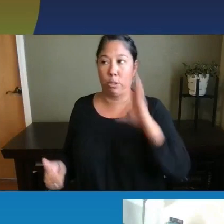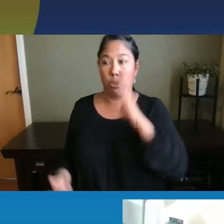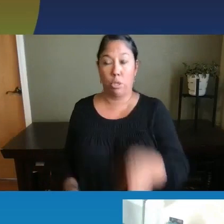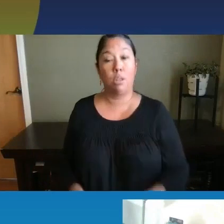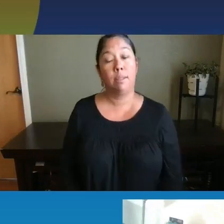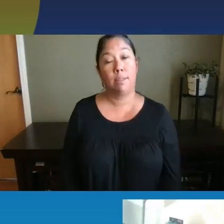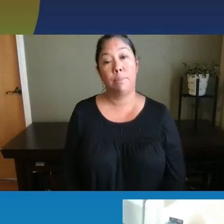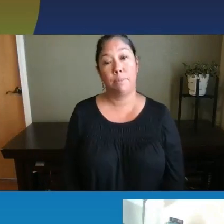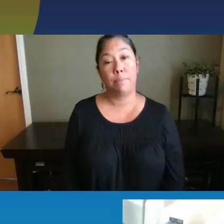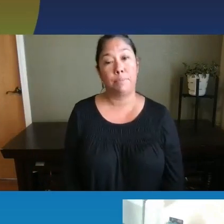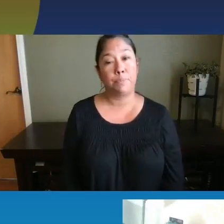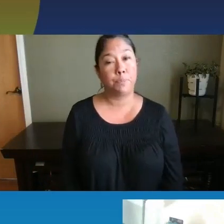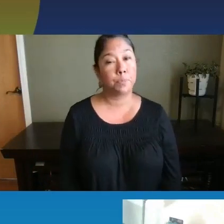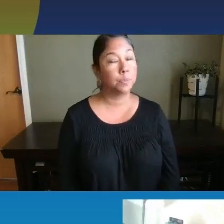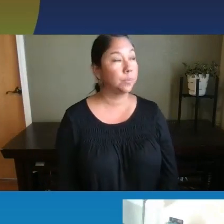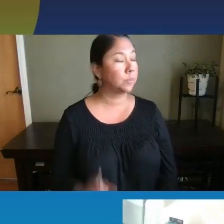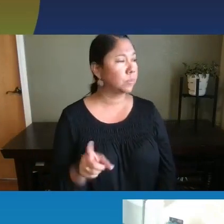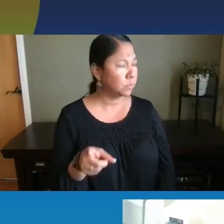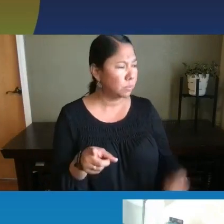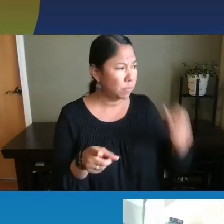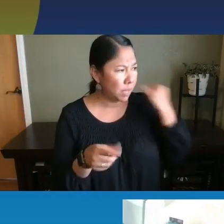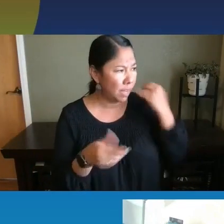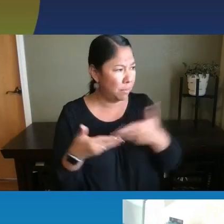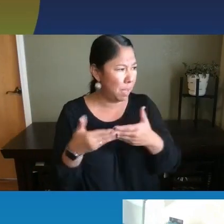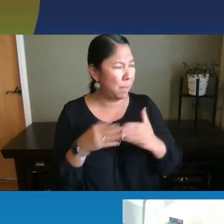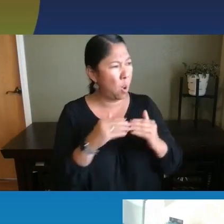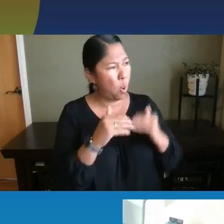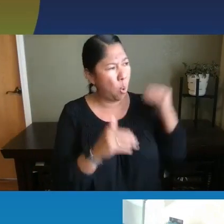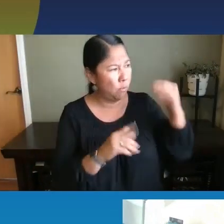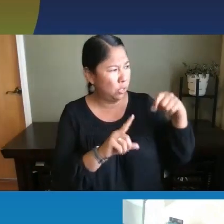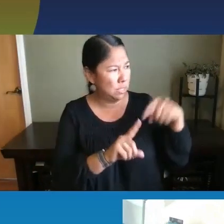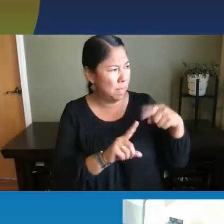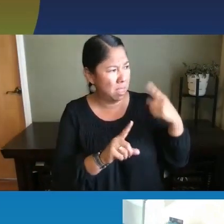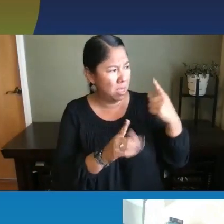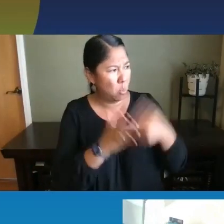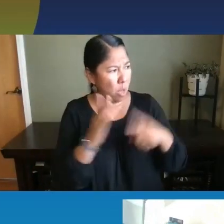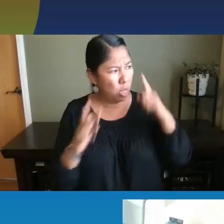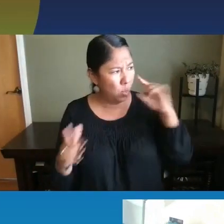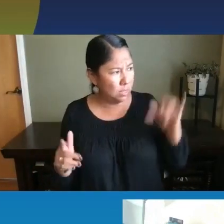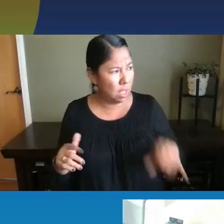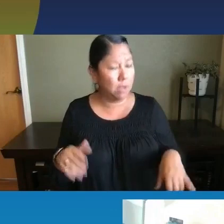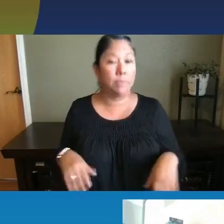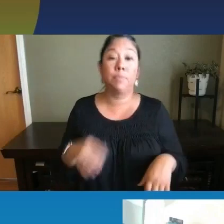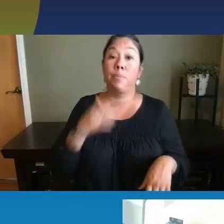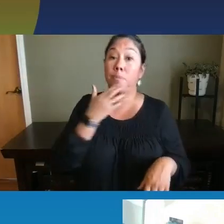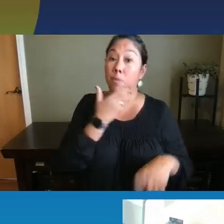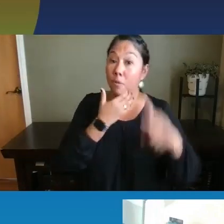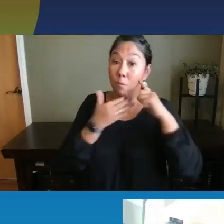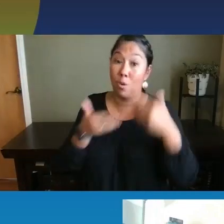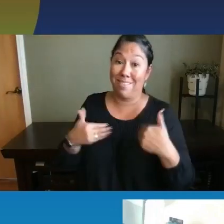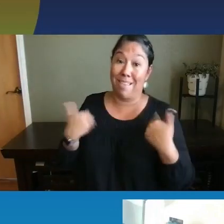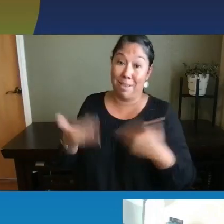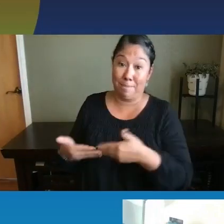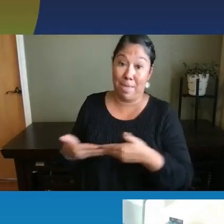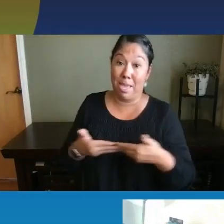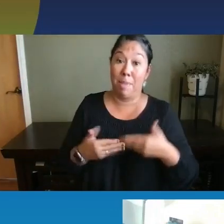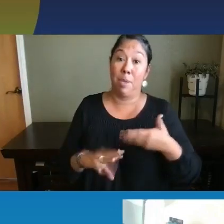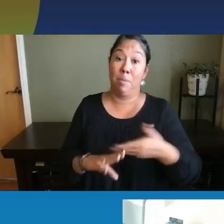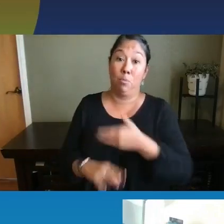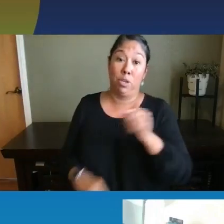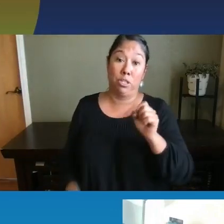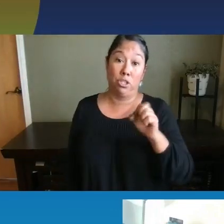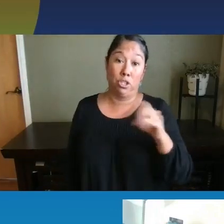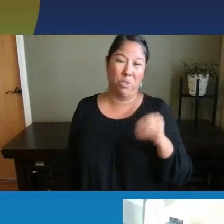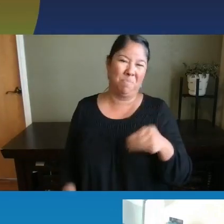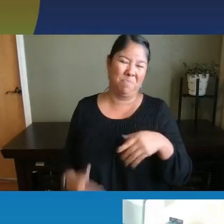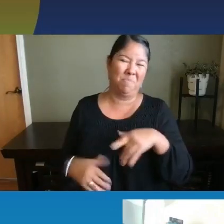What might it look like if a baby is overstimulated? So for, for a very young baby, a preterm baby or a newborn